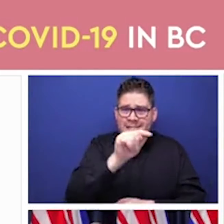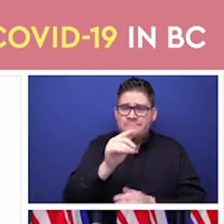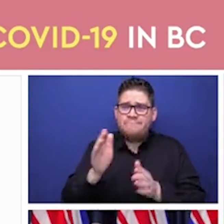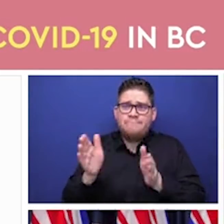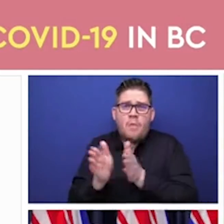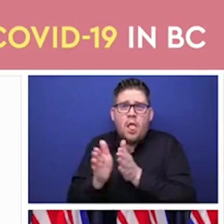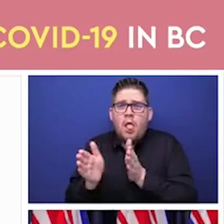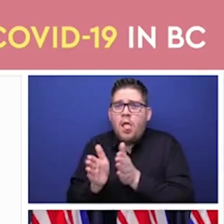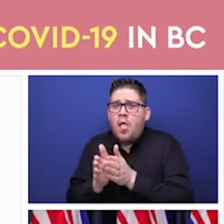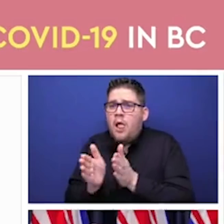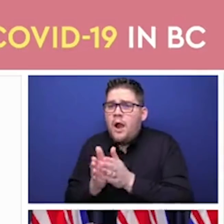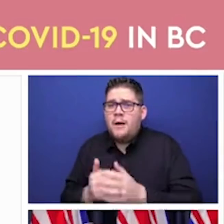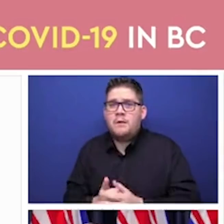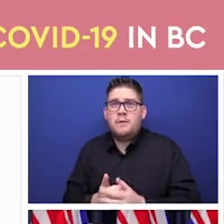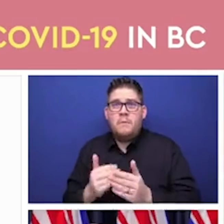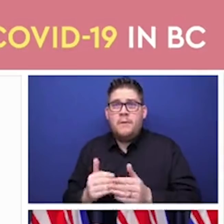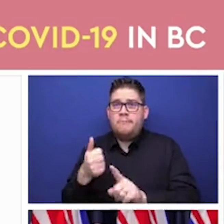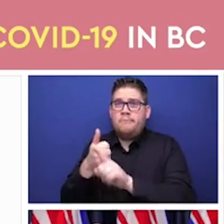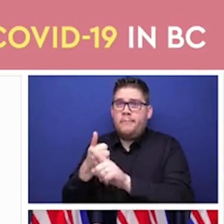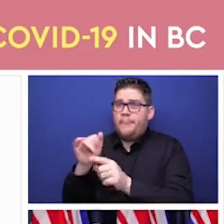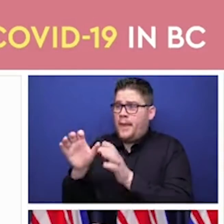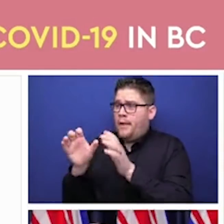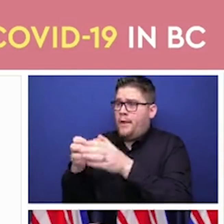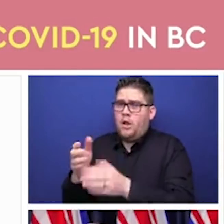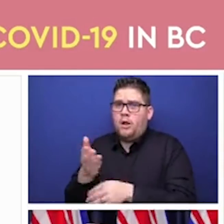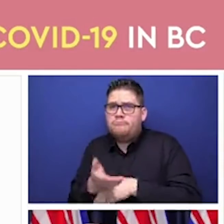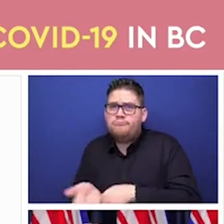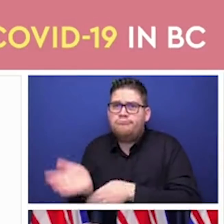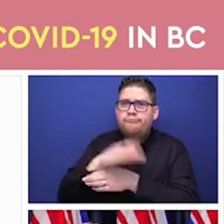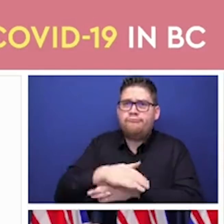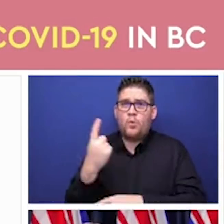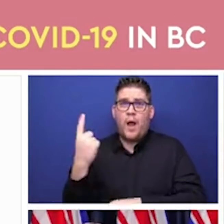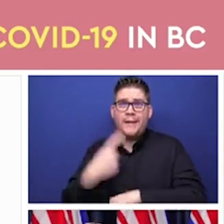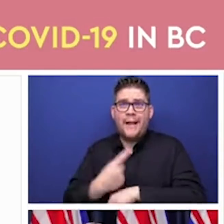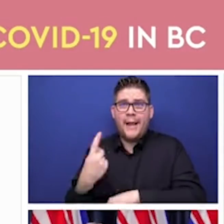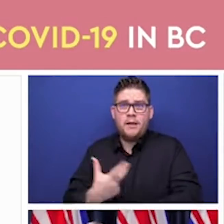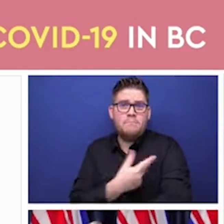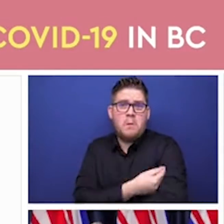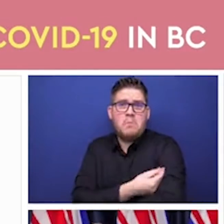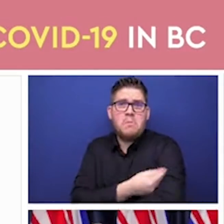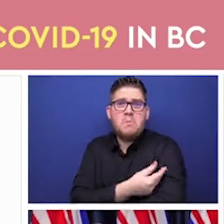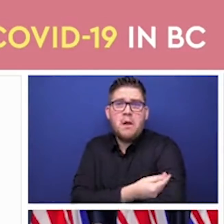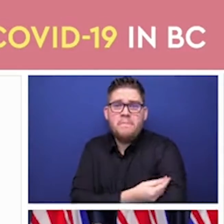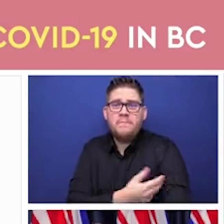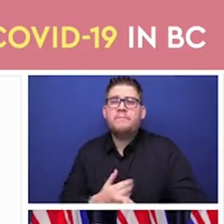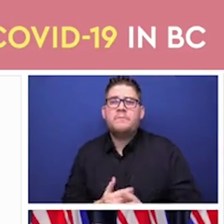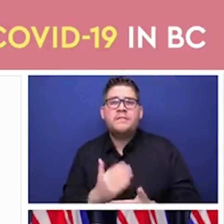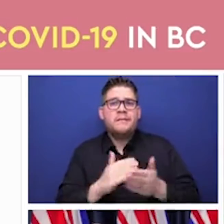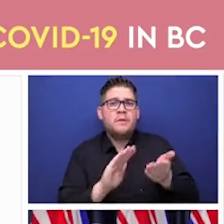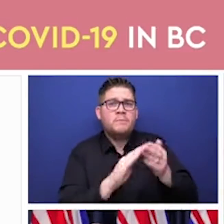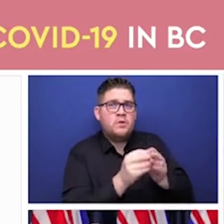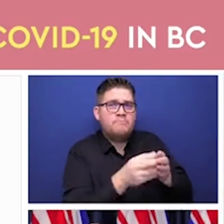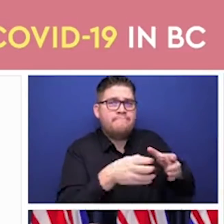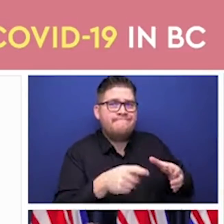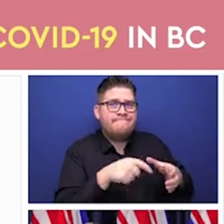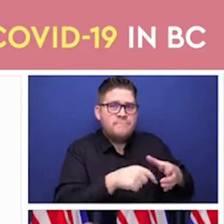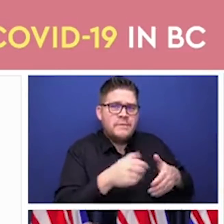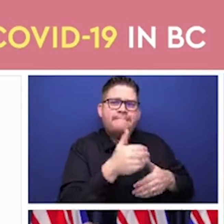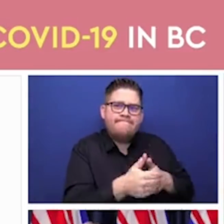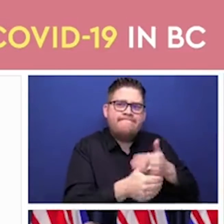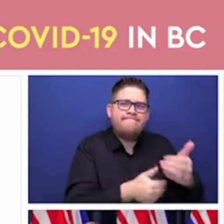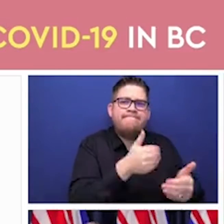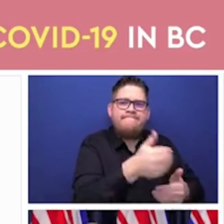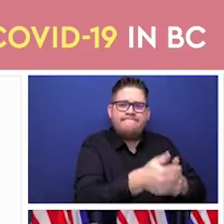websites. Basically, on the next slide, you can see the construct of how we're going to call,